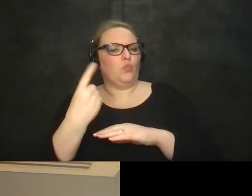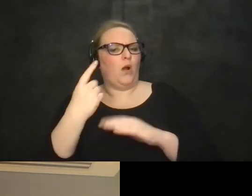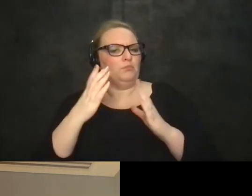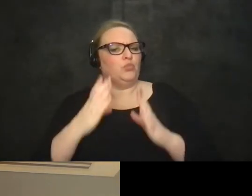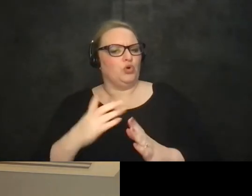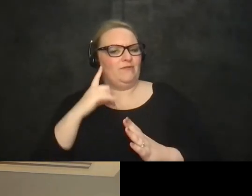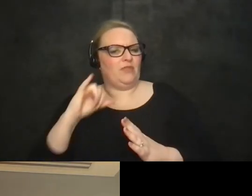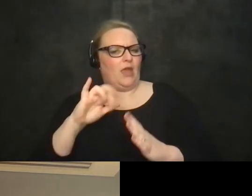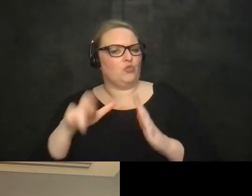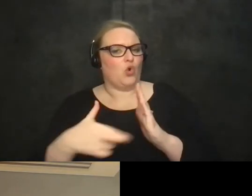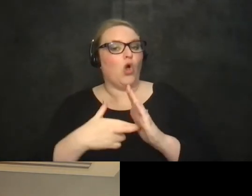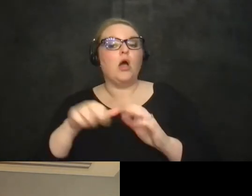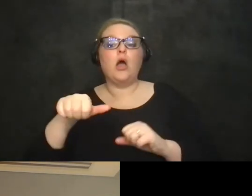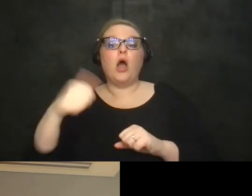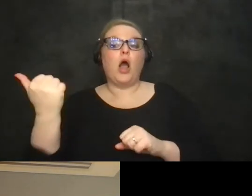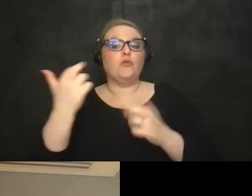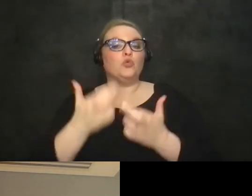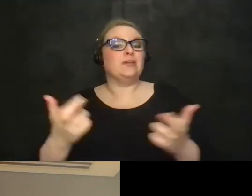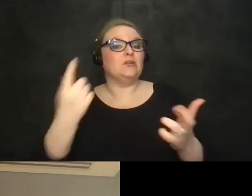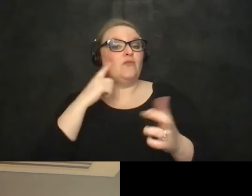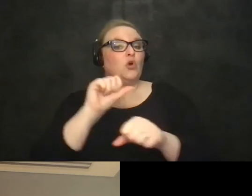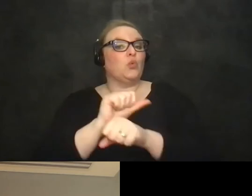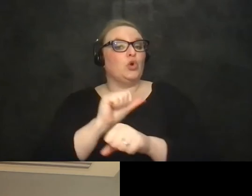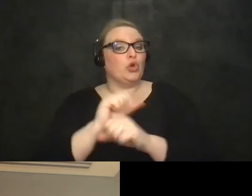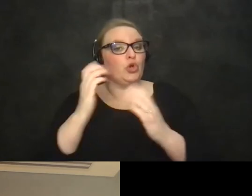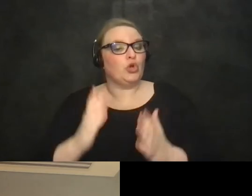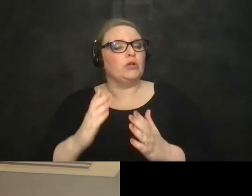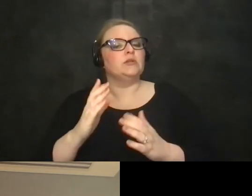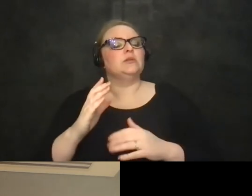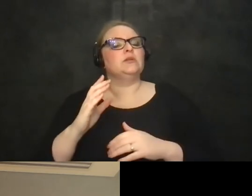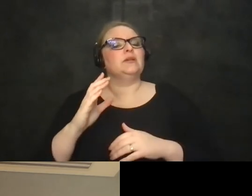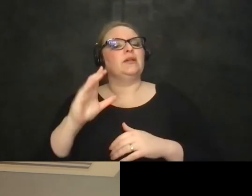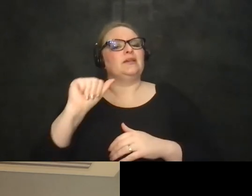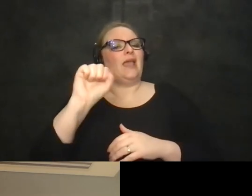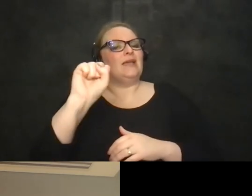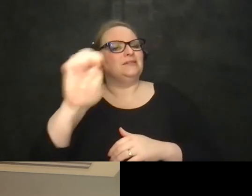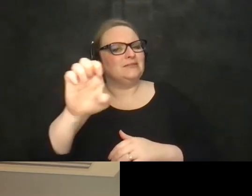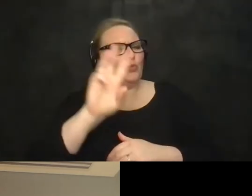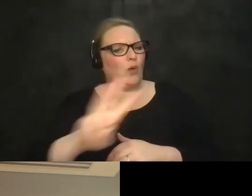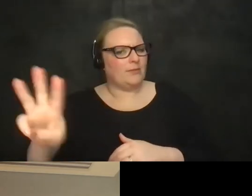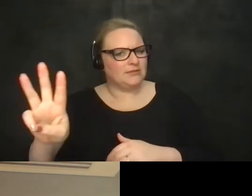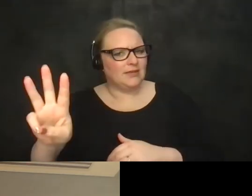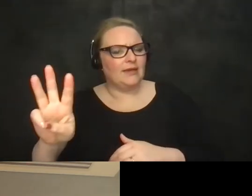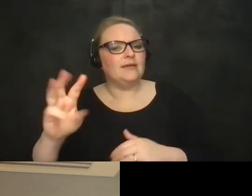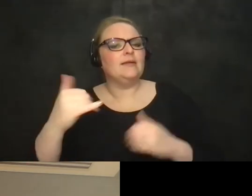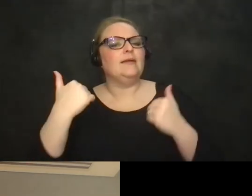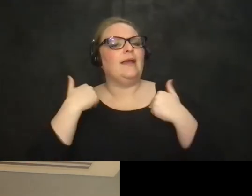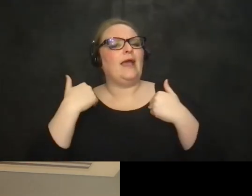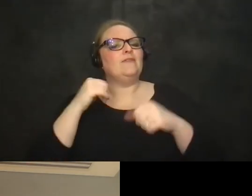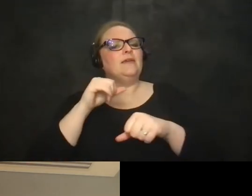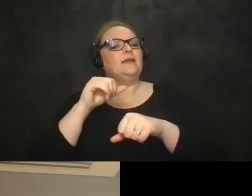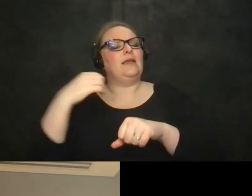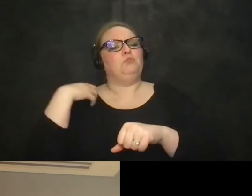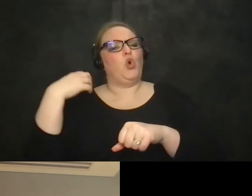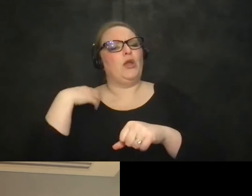resources for employers is through the case website they have an amazing um employer guide